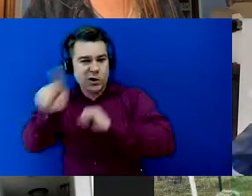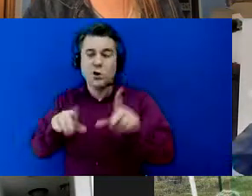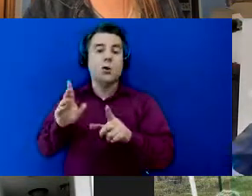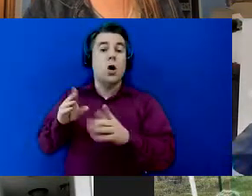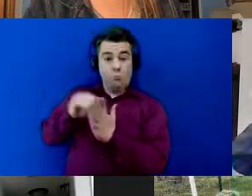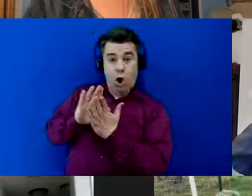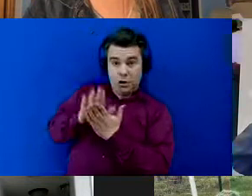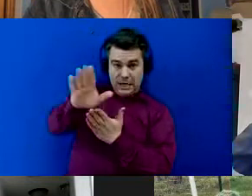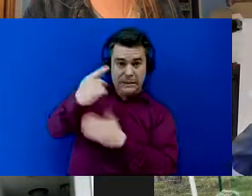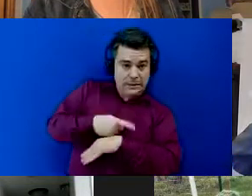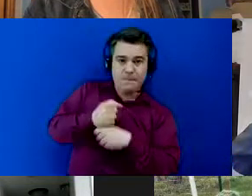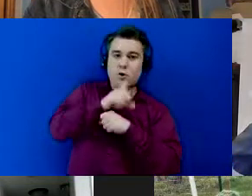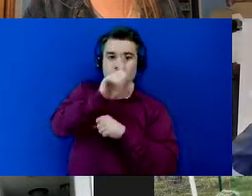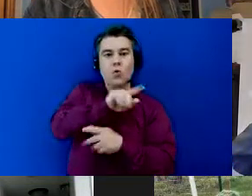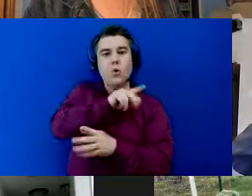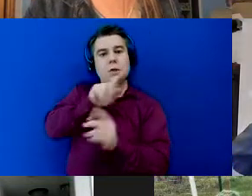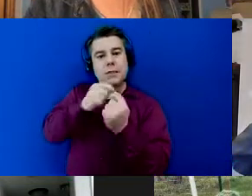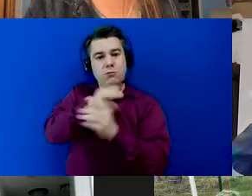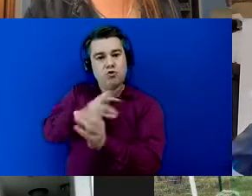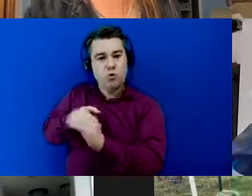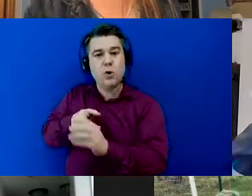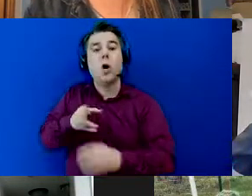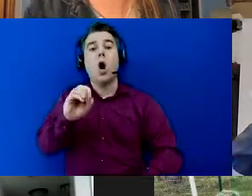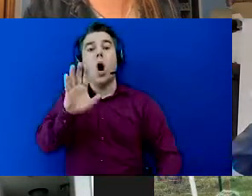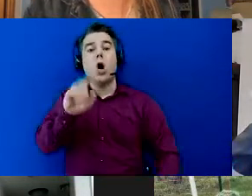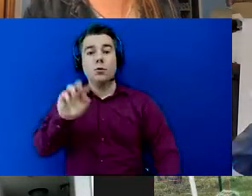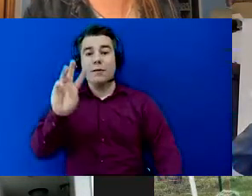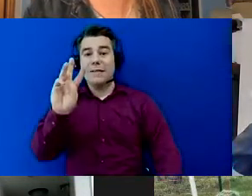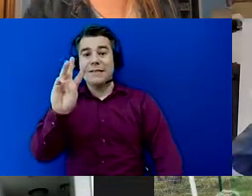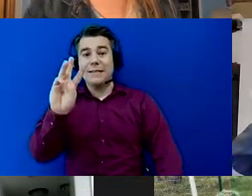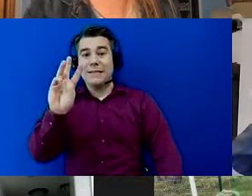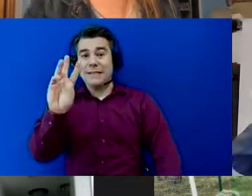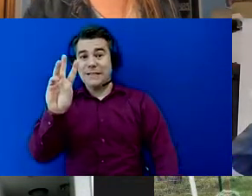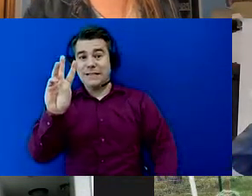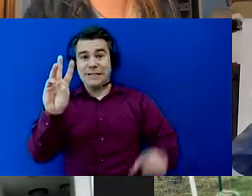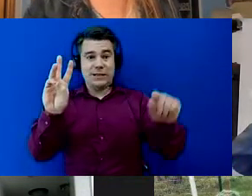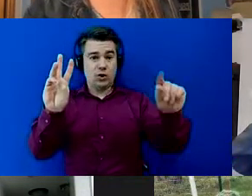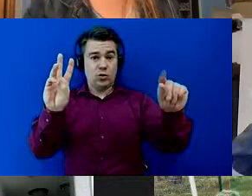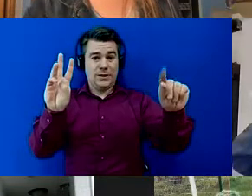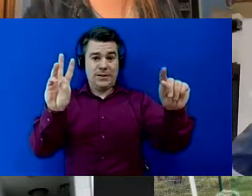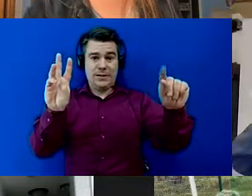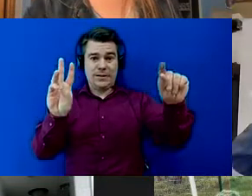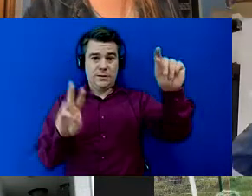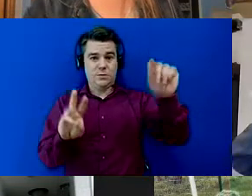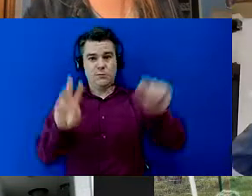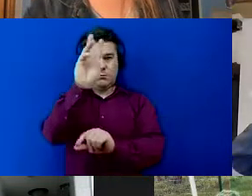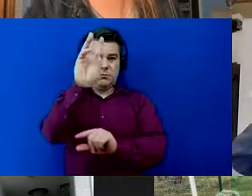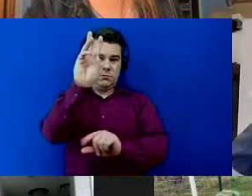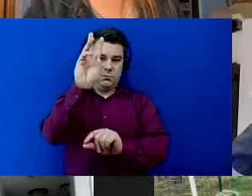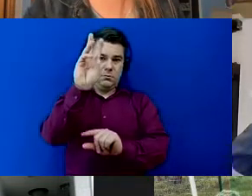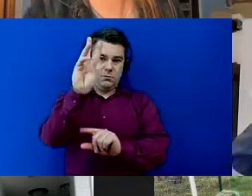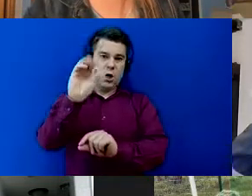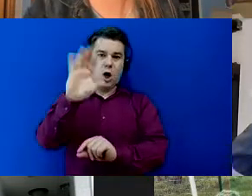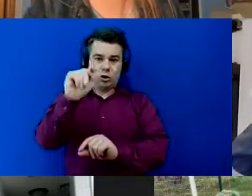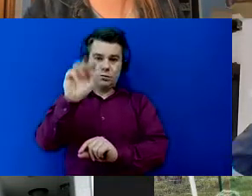joins in too so that's october 6th and october 20th is opportunity calls on facebook uh